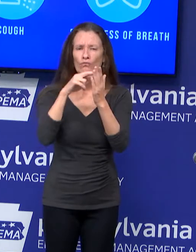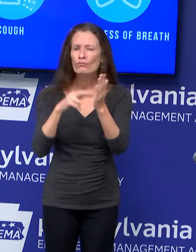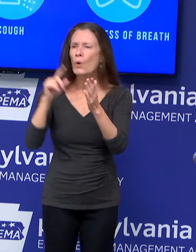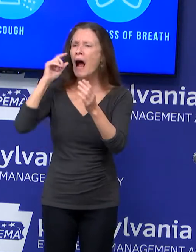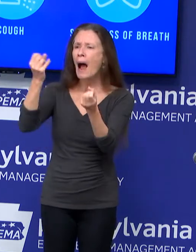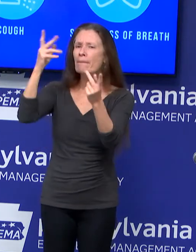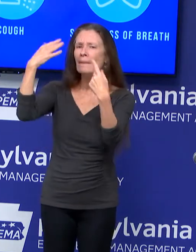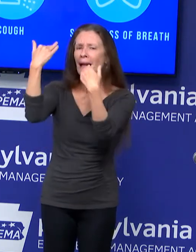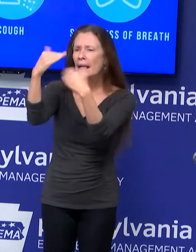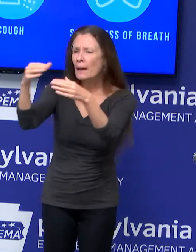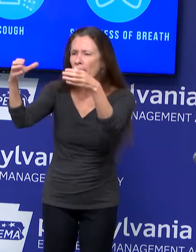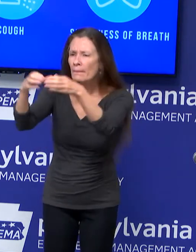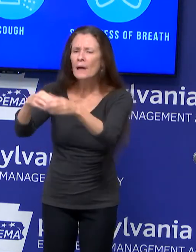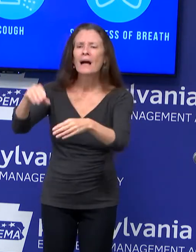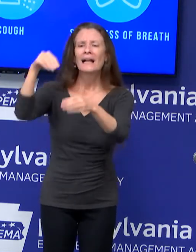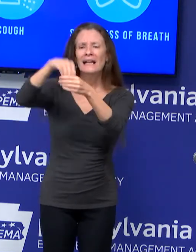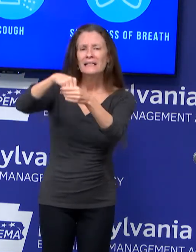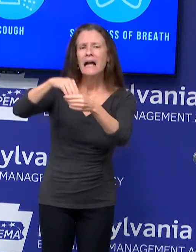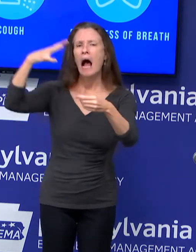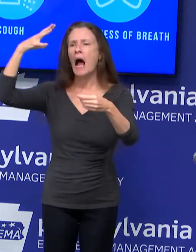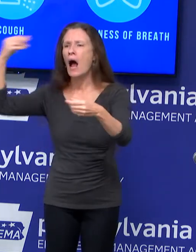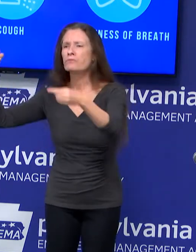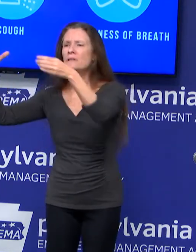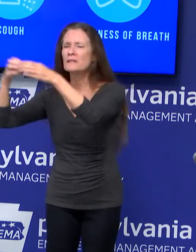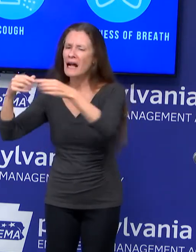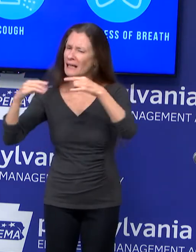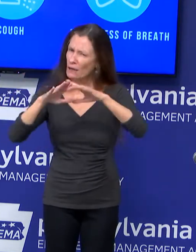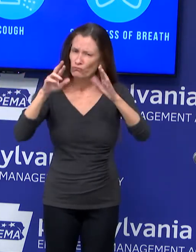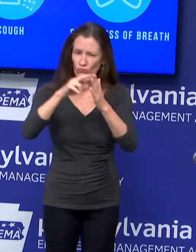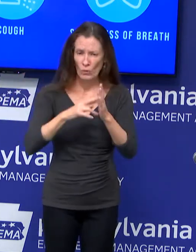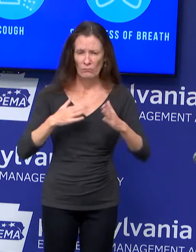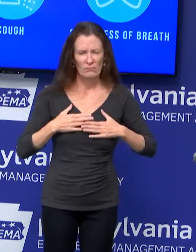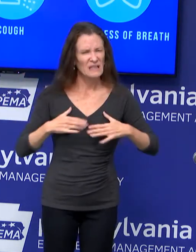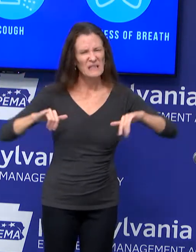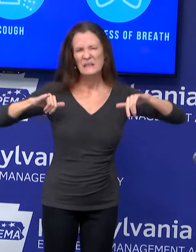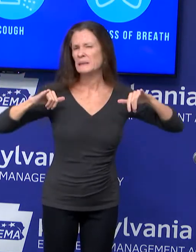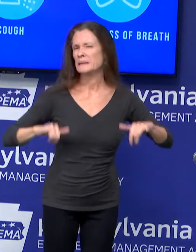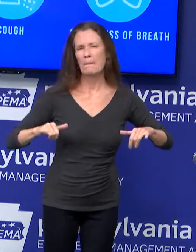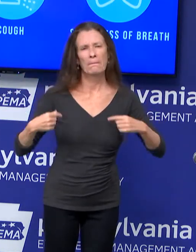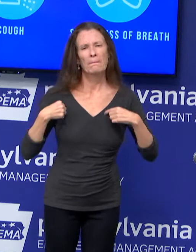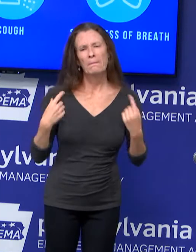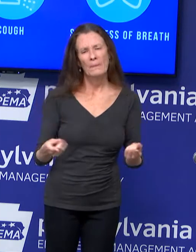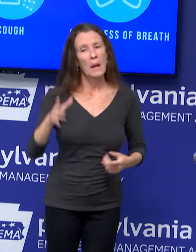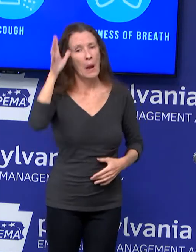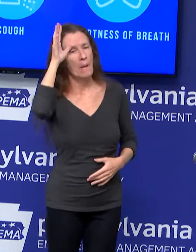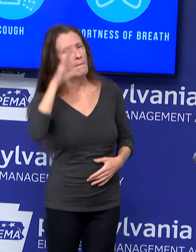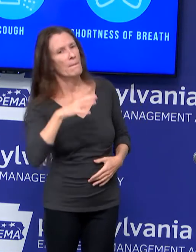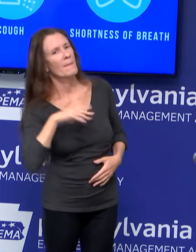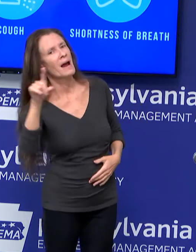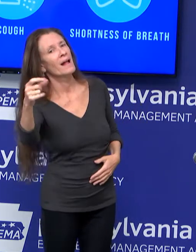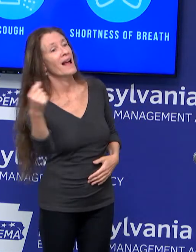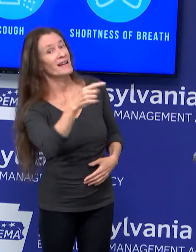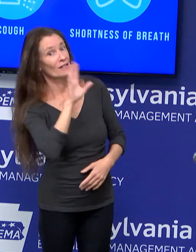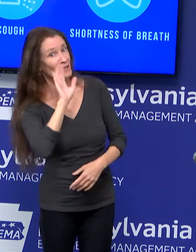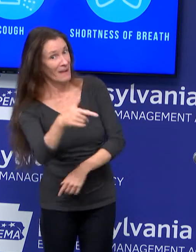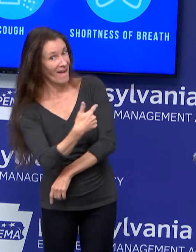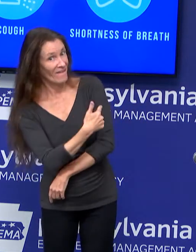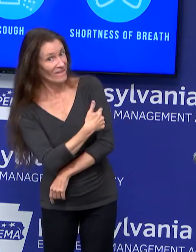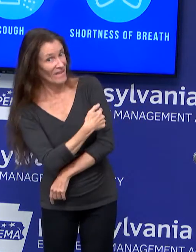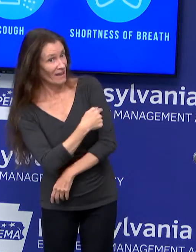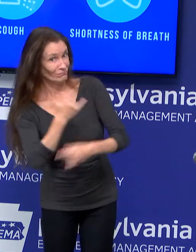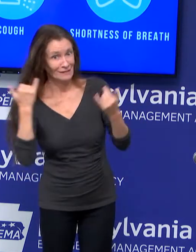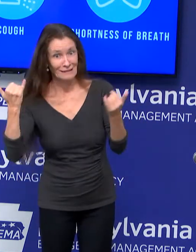will continue those and continue to enforce them. Yes? Dr. Levine, on that note of vaccines, of course, big news out of Pfizer today.